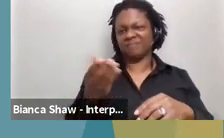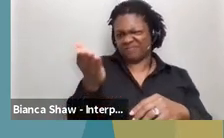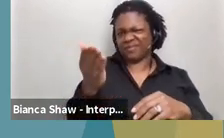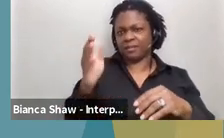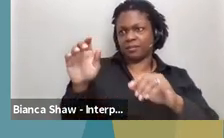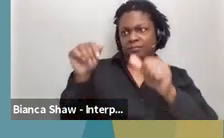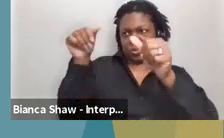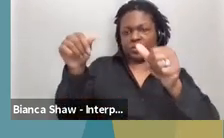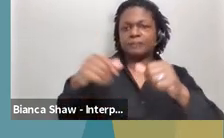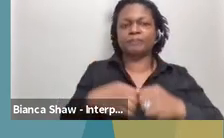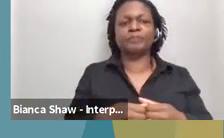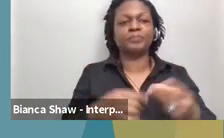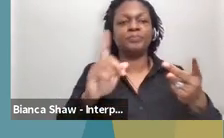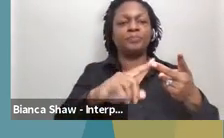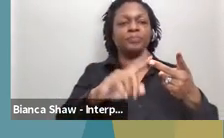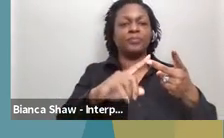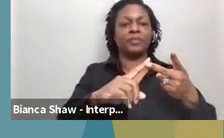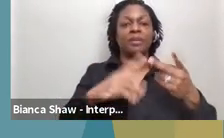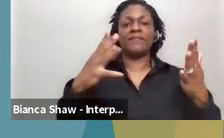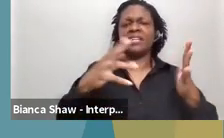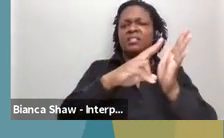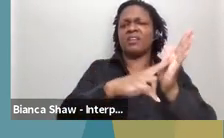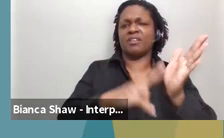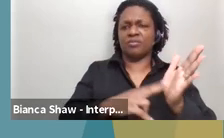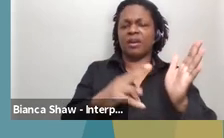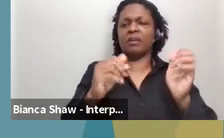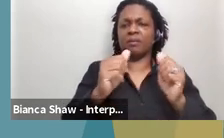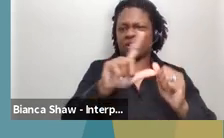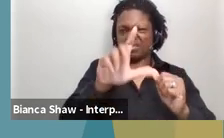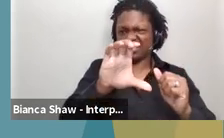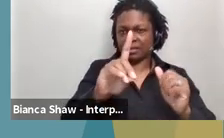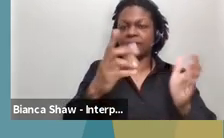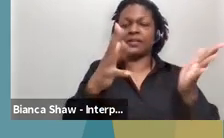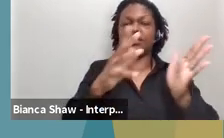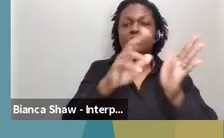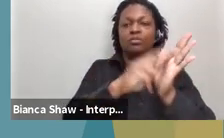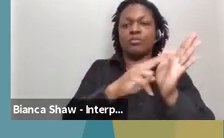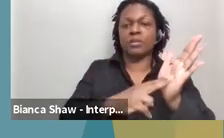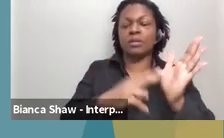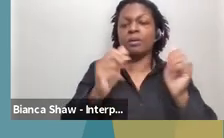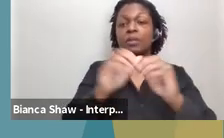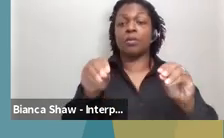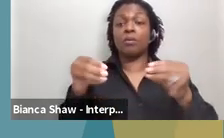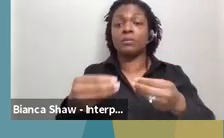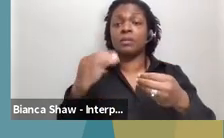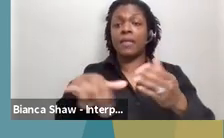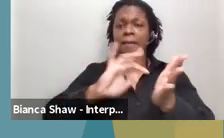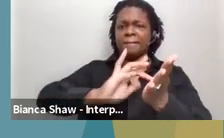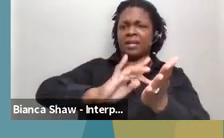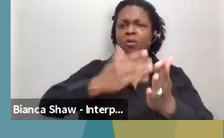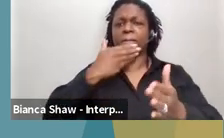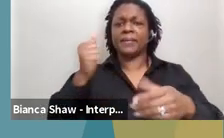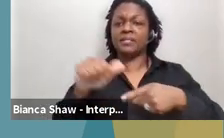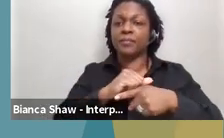for the Deaf has contracted with an organization to provide medical best practices for communication,